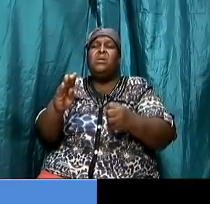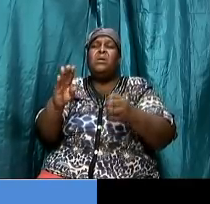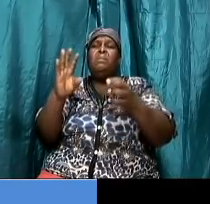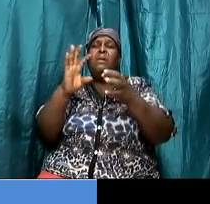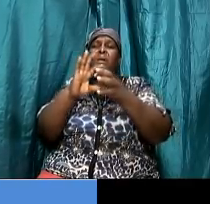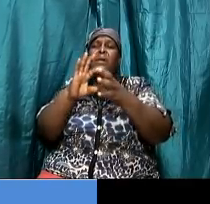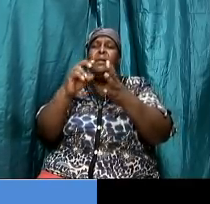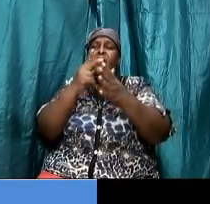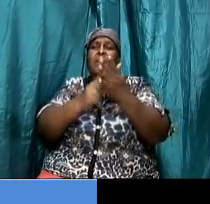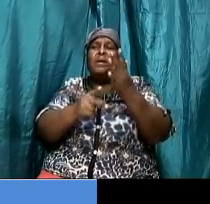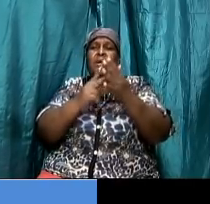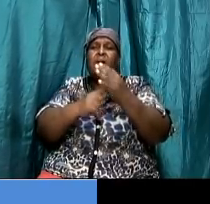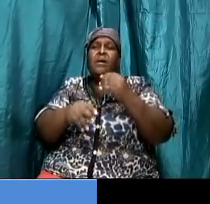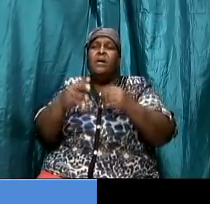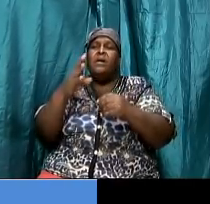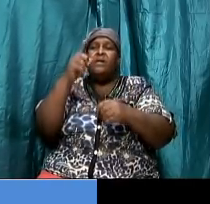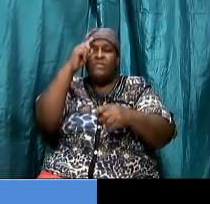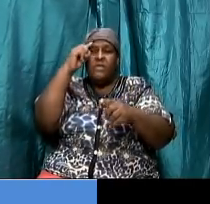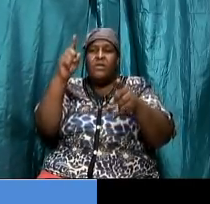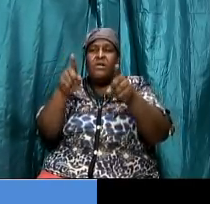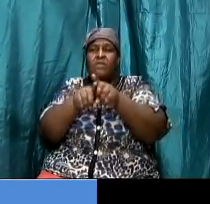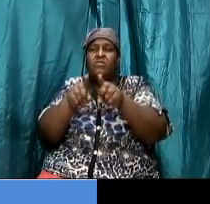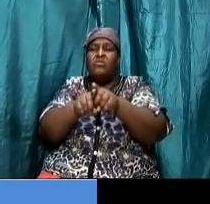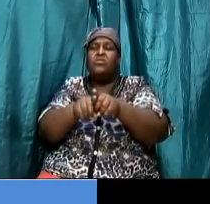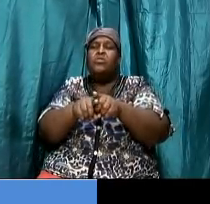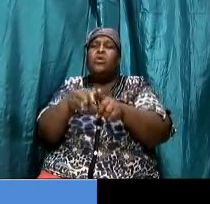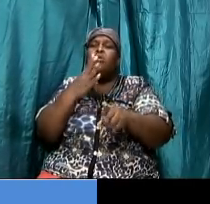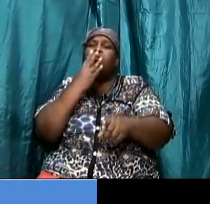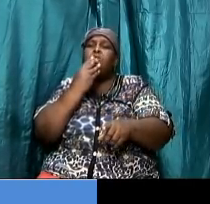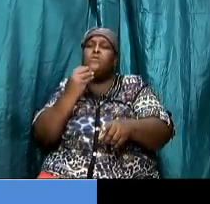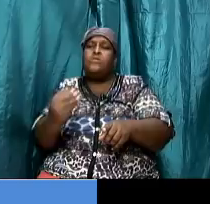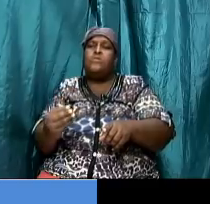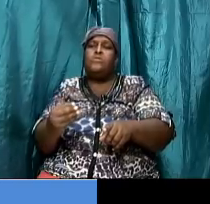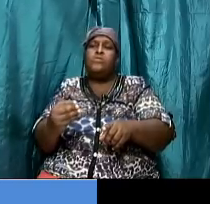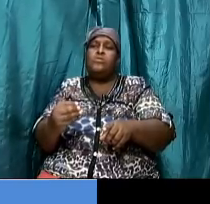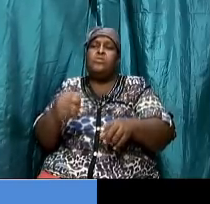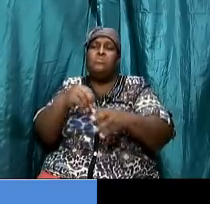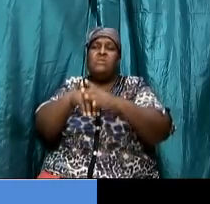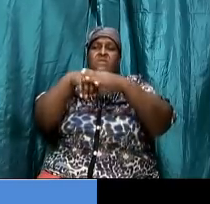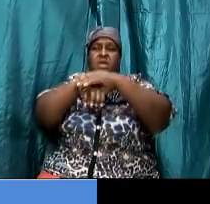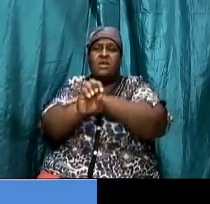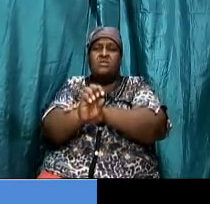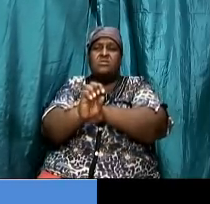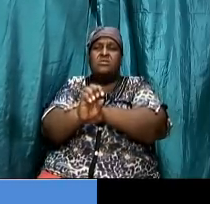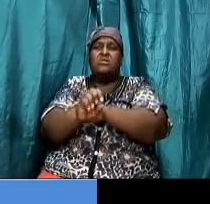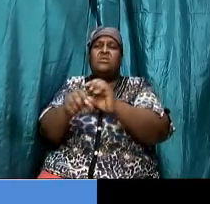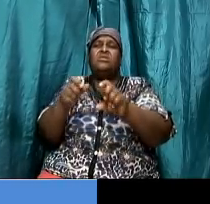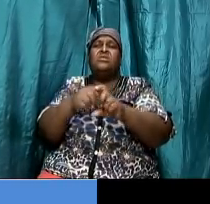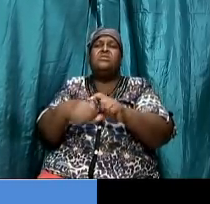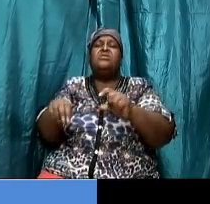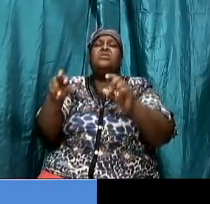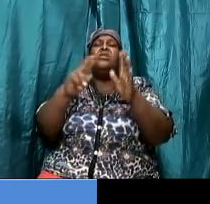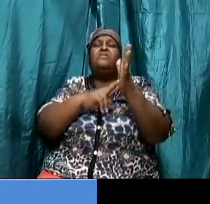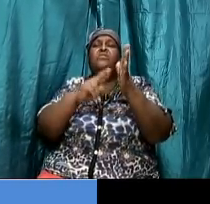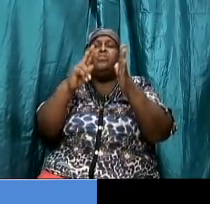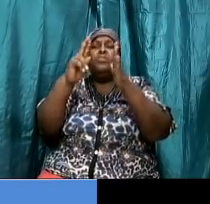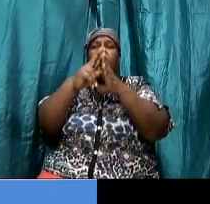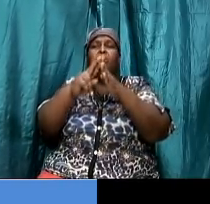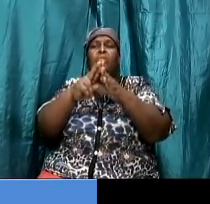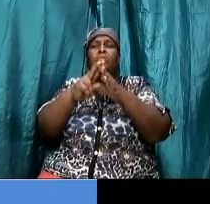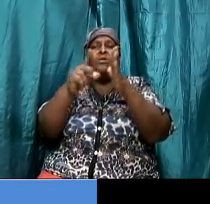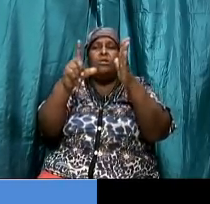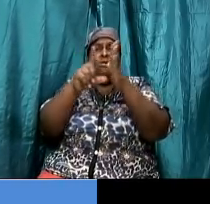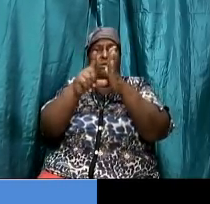wanted to become a jew he had to enter in on the terms of the covenant and one of the terms of the covenant is that he had to be